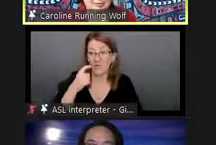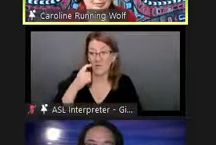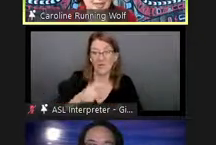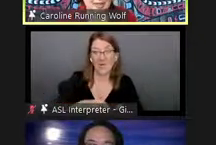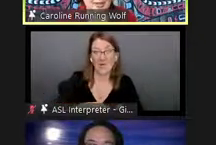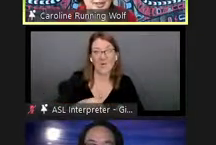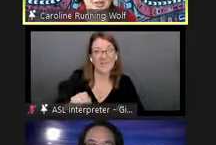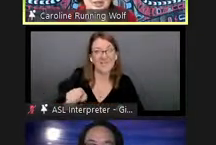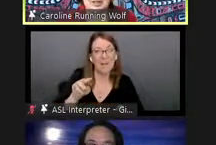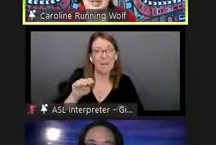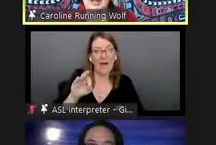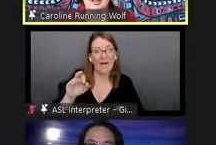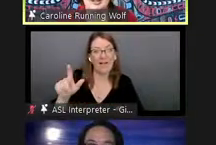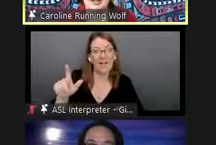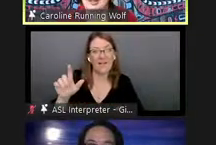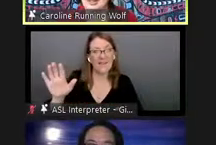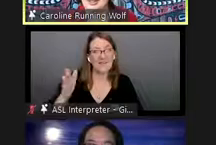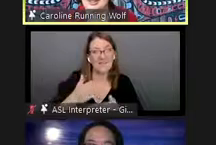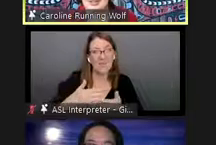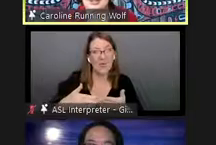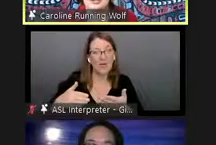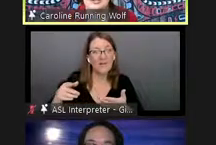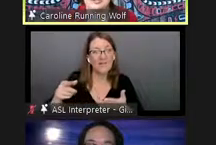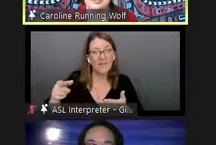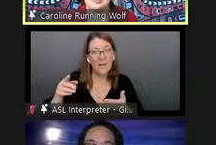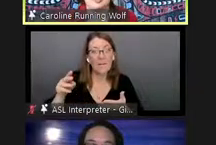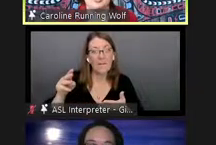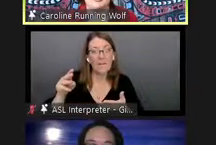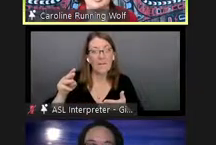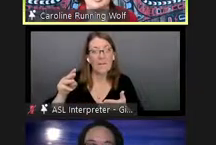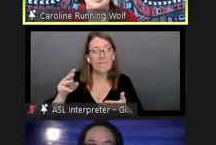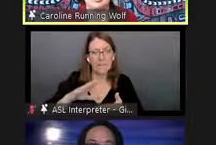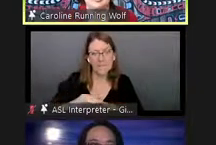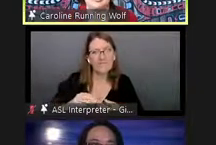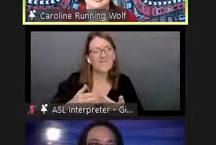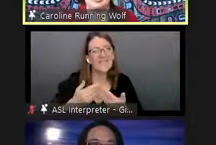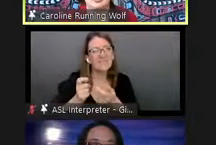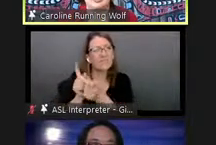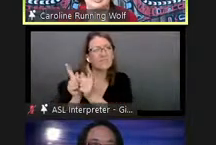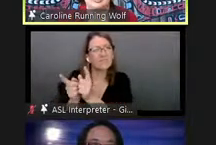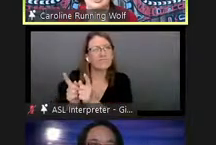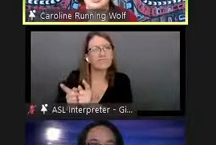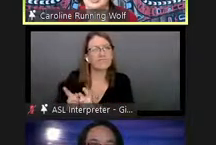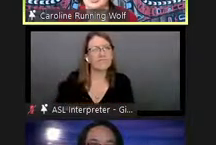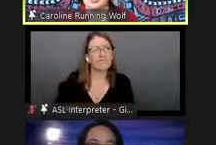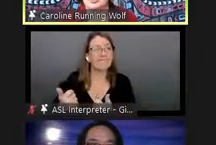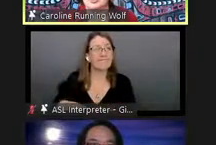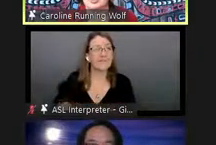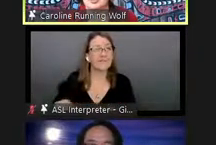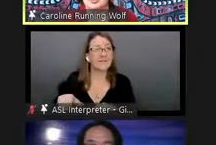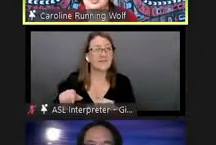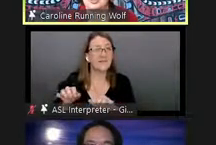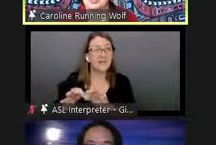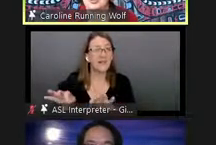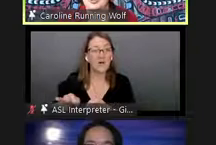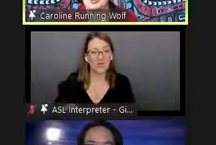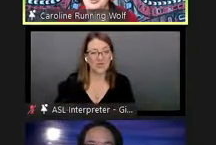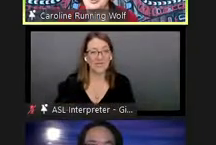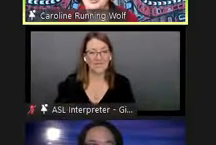section uh it is easily extensible for more indigenous languages